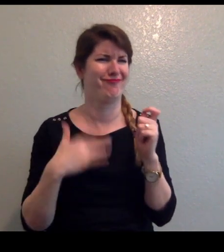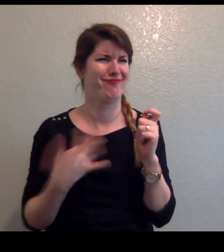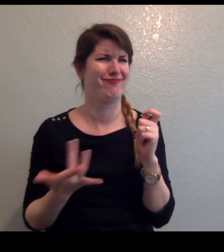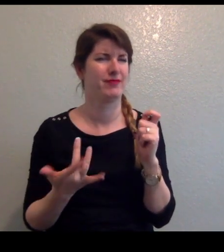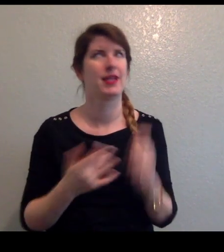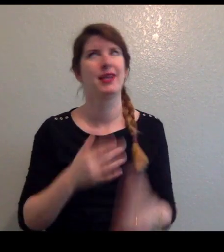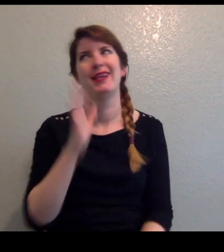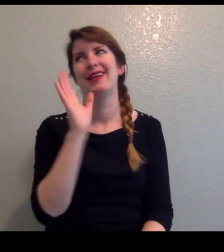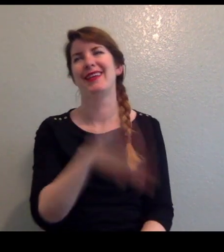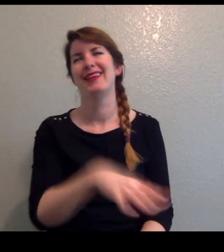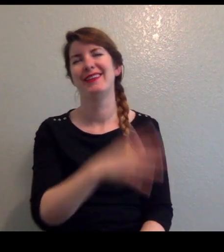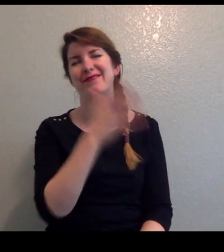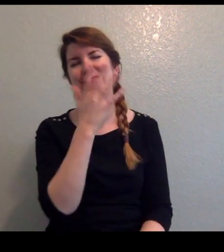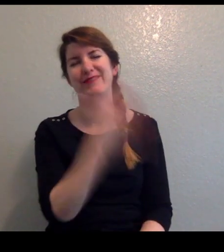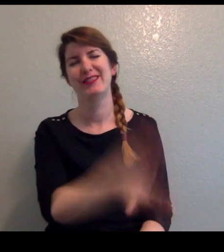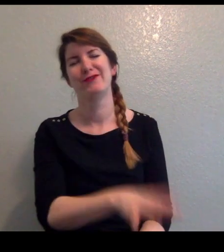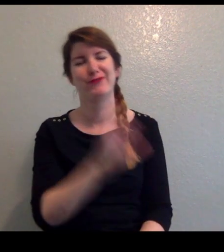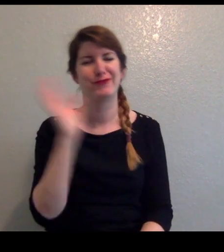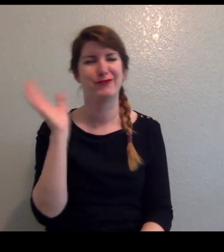Oh, stop it.